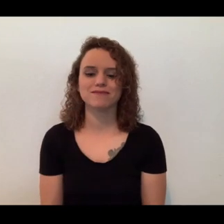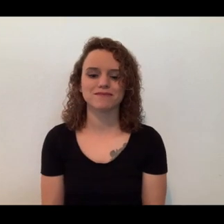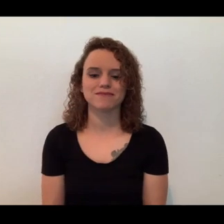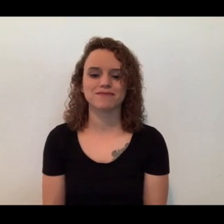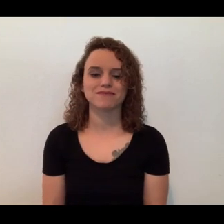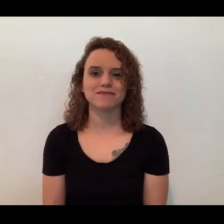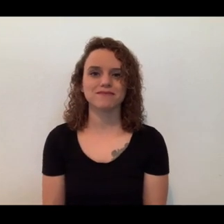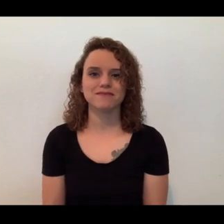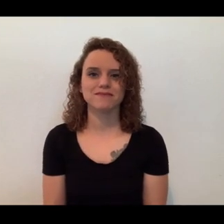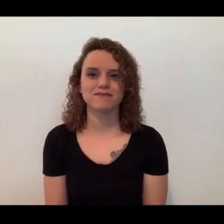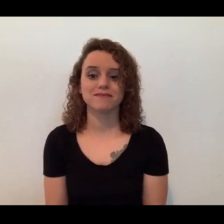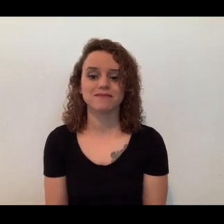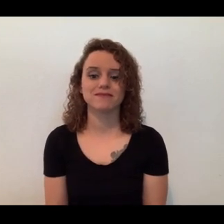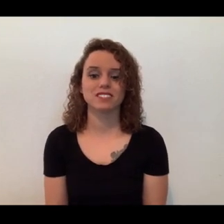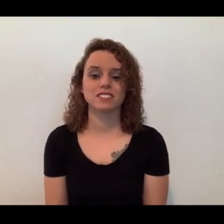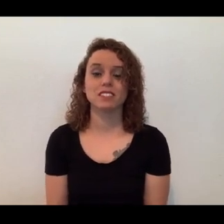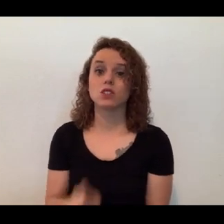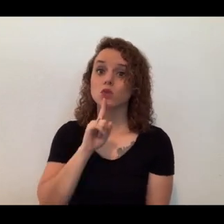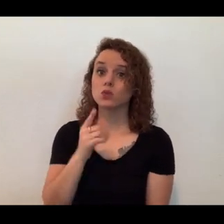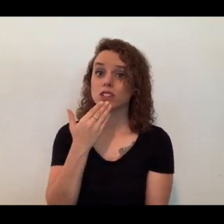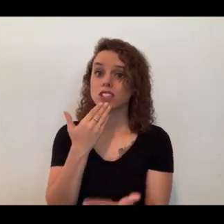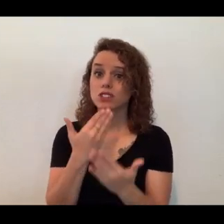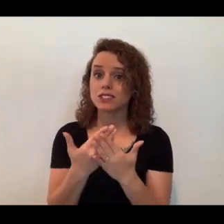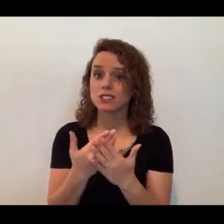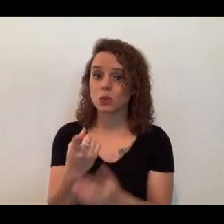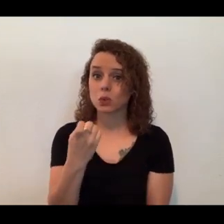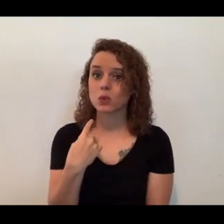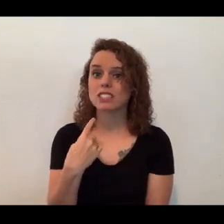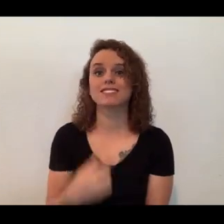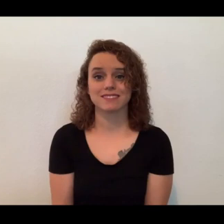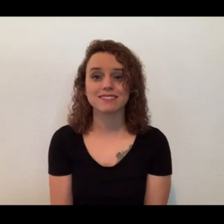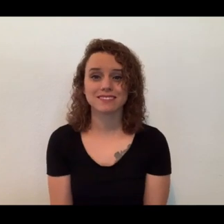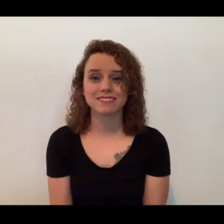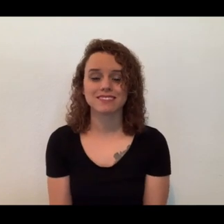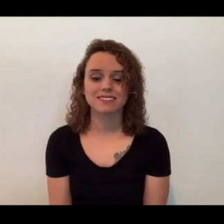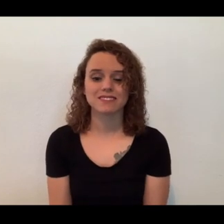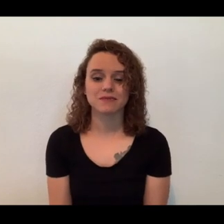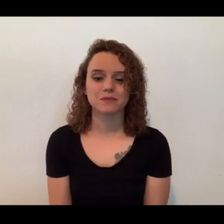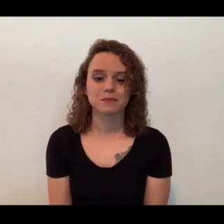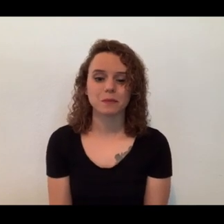Now, those are really great questions, and I absolutely love it. All right.